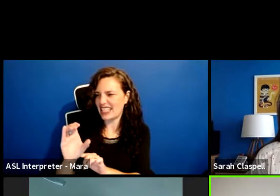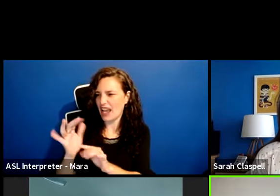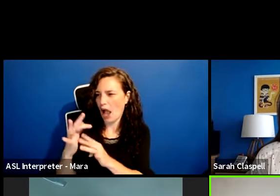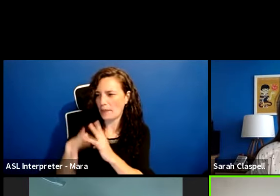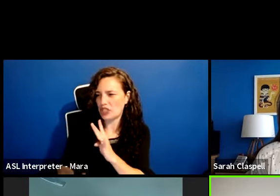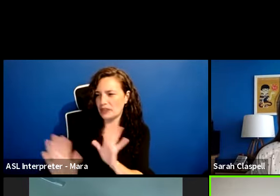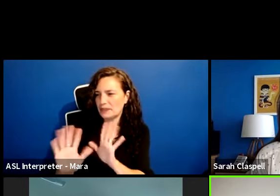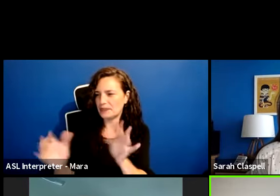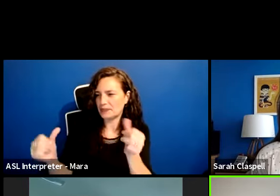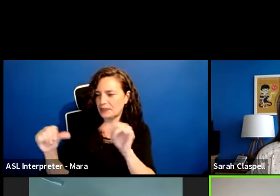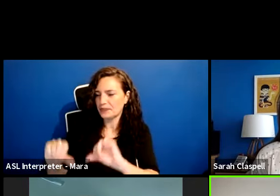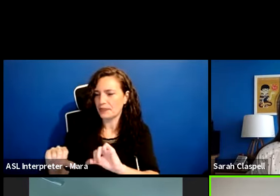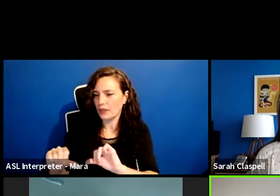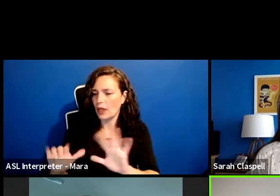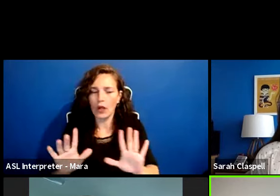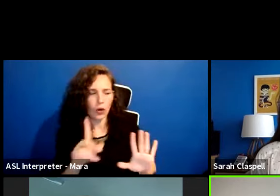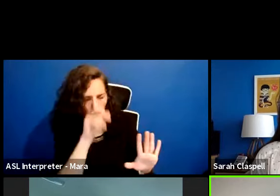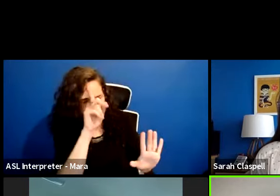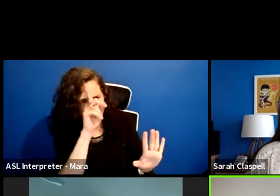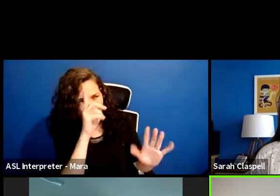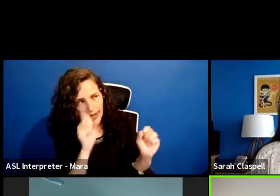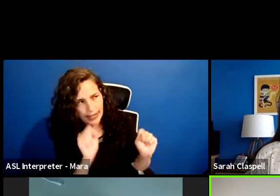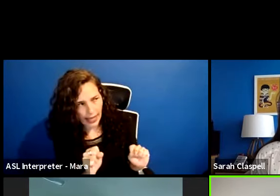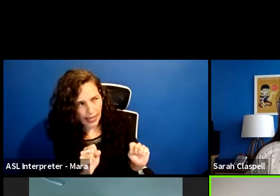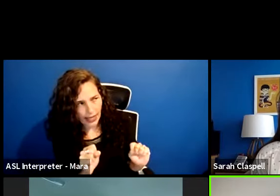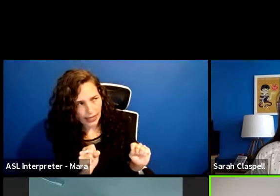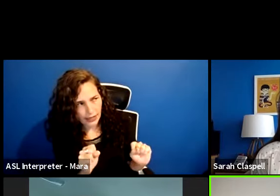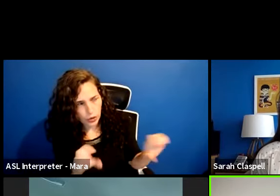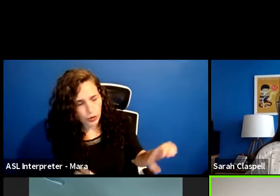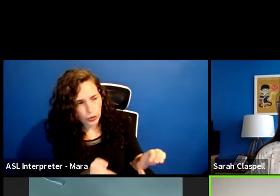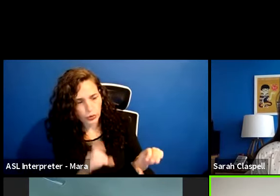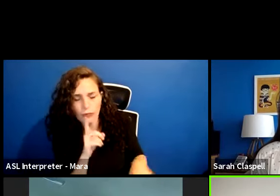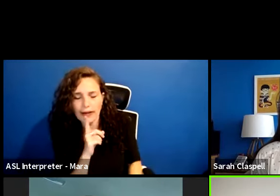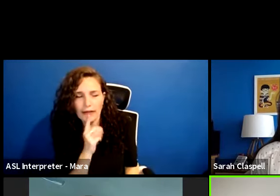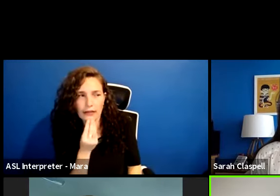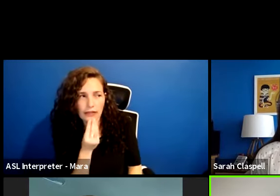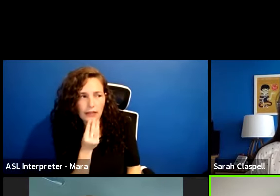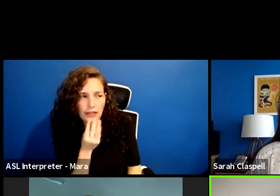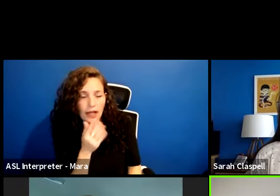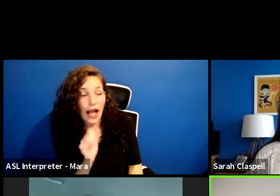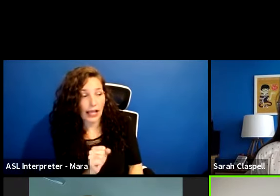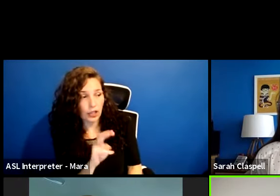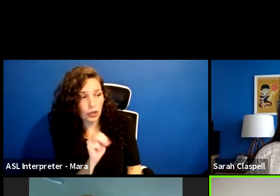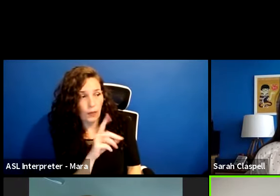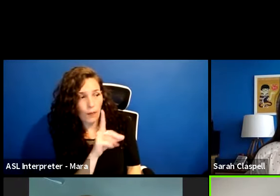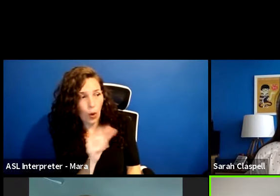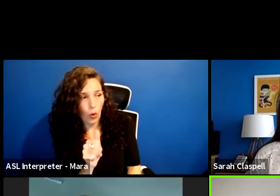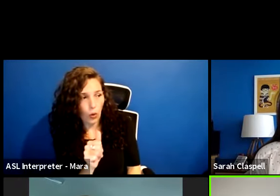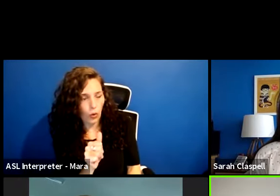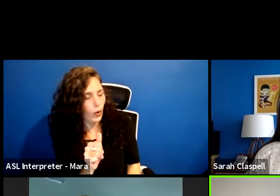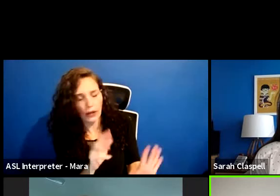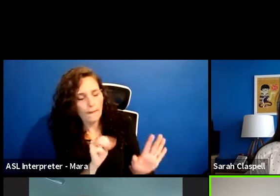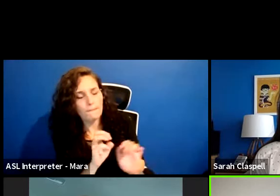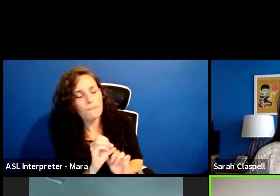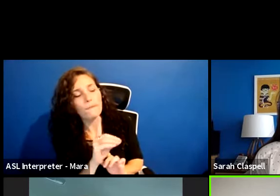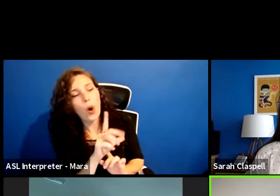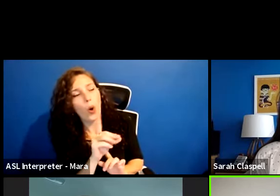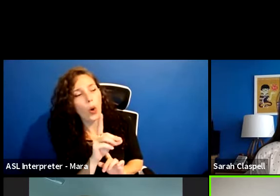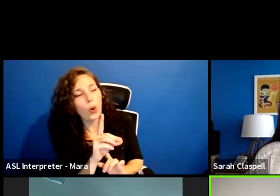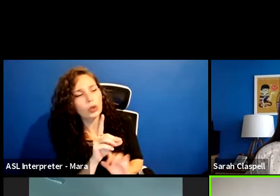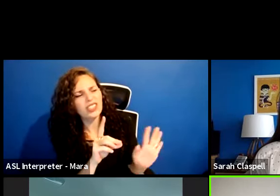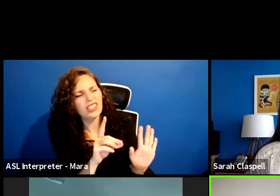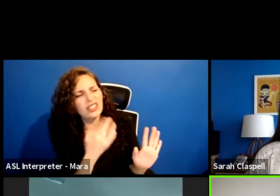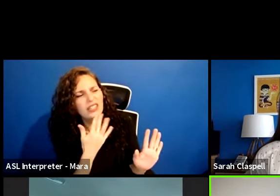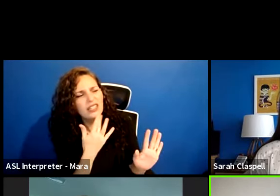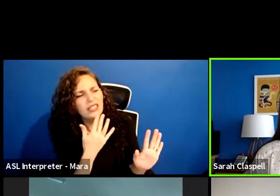okay. I, I, okay. So I could do, I can do mold. I could do yellow or I could do